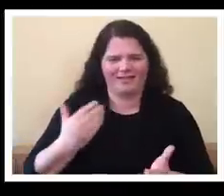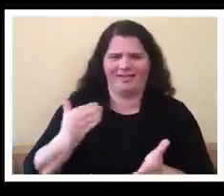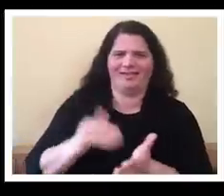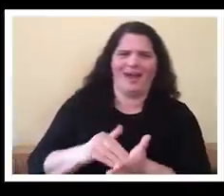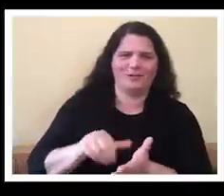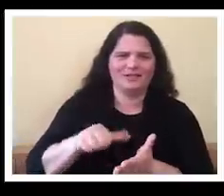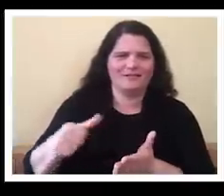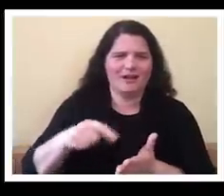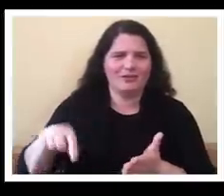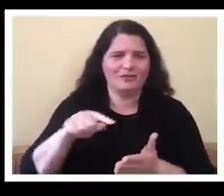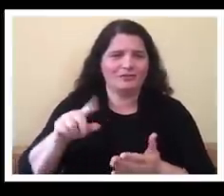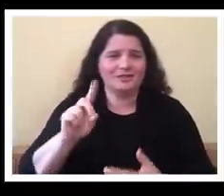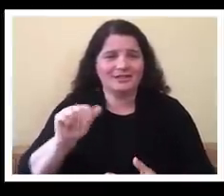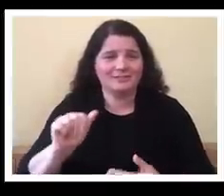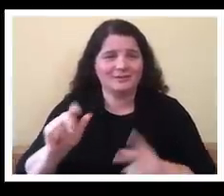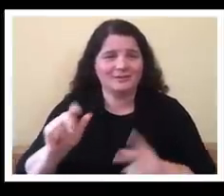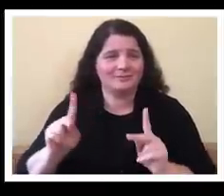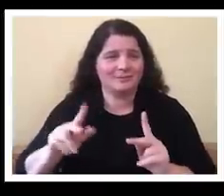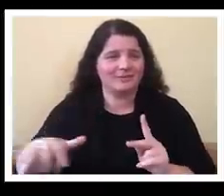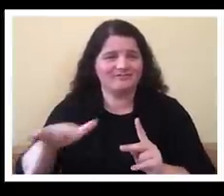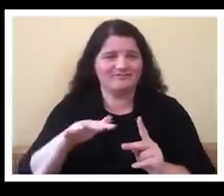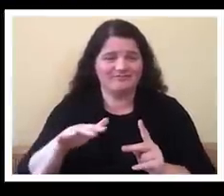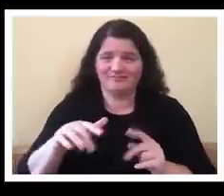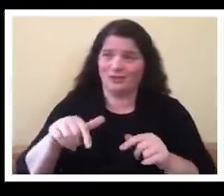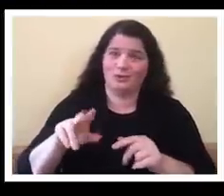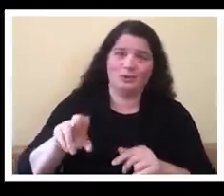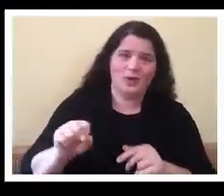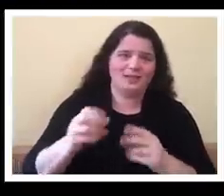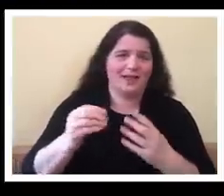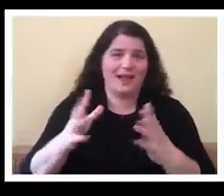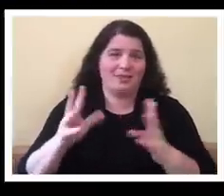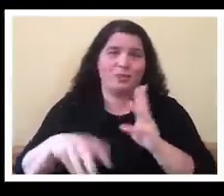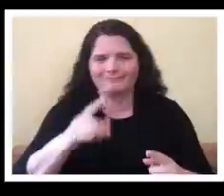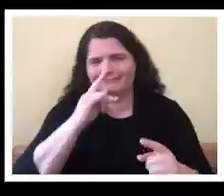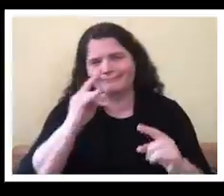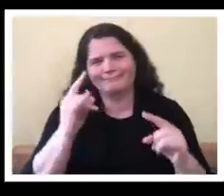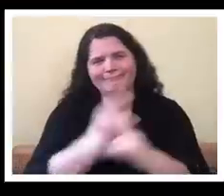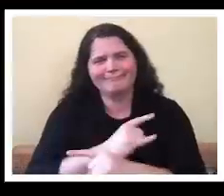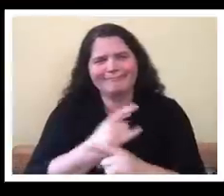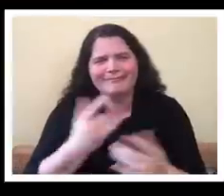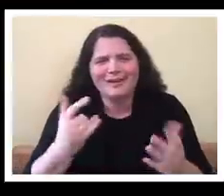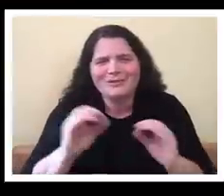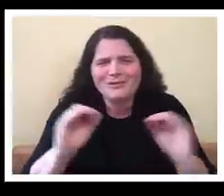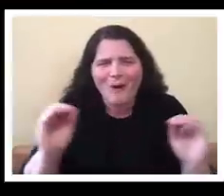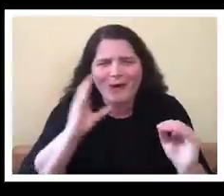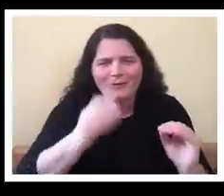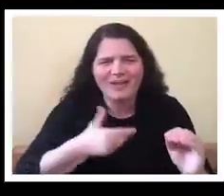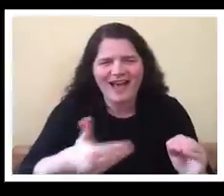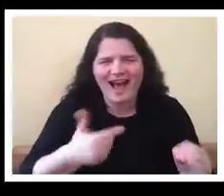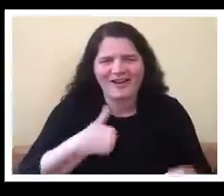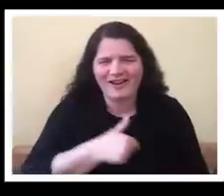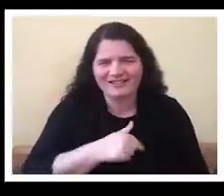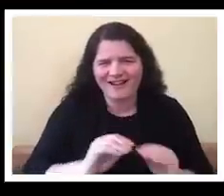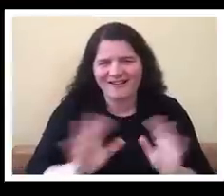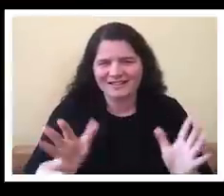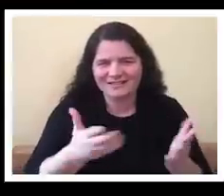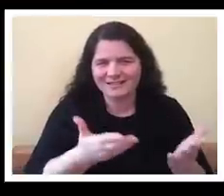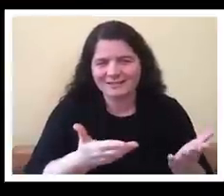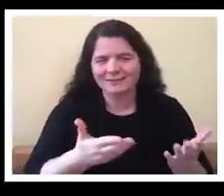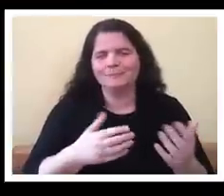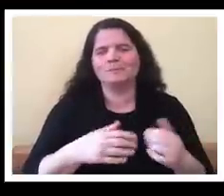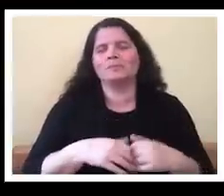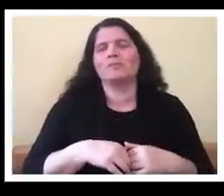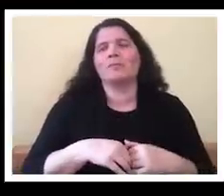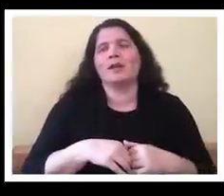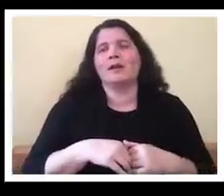united states and for that matter in other parts of the world i think what what we also were seeing in brooklyn where i came from and